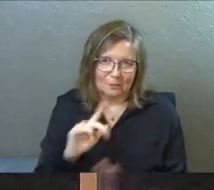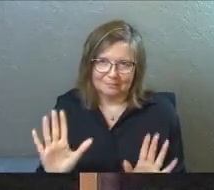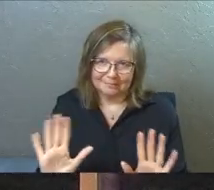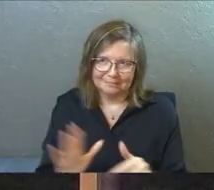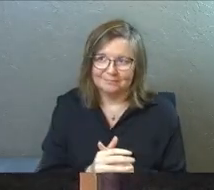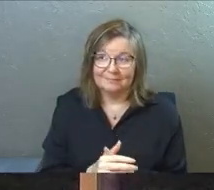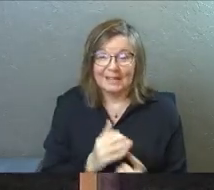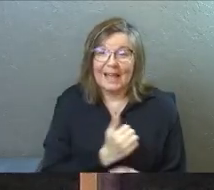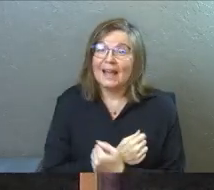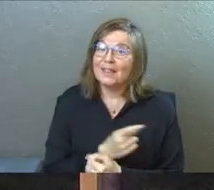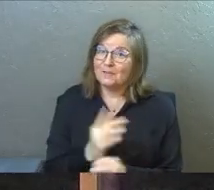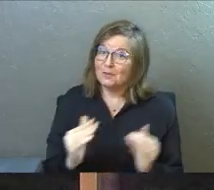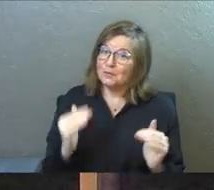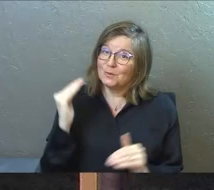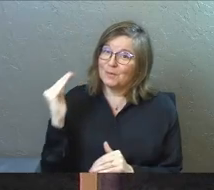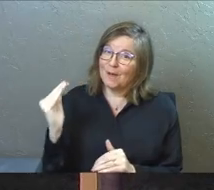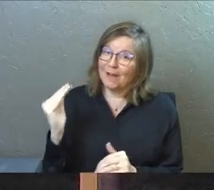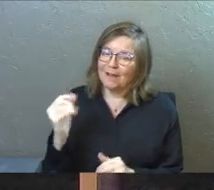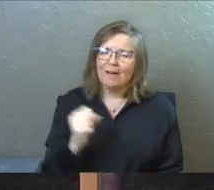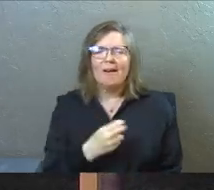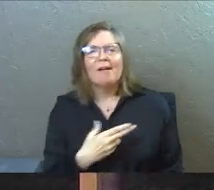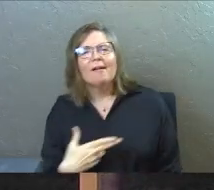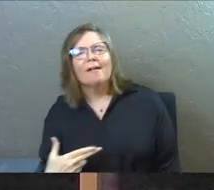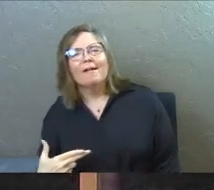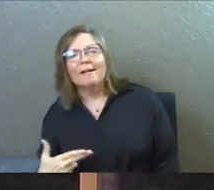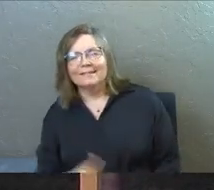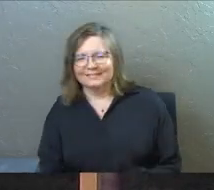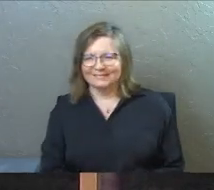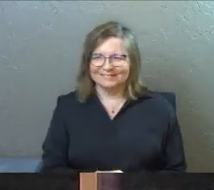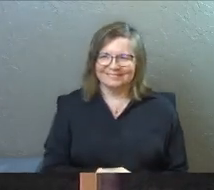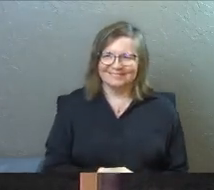it for you though. I love you too much. I love you too much.